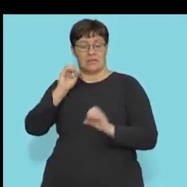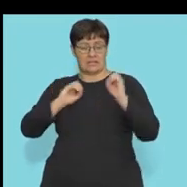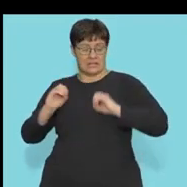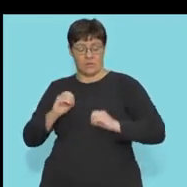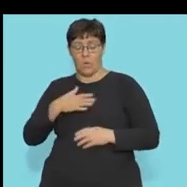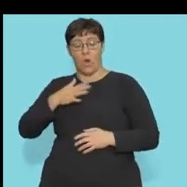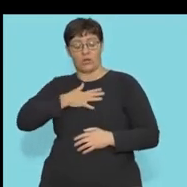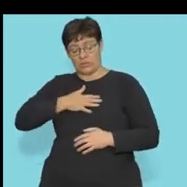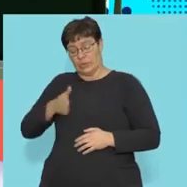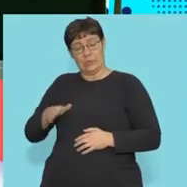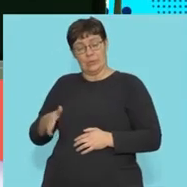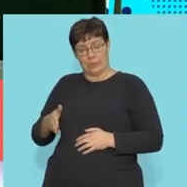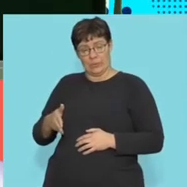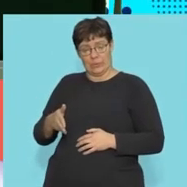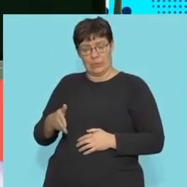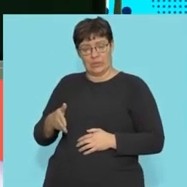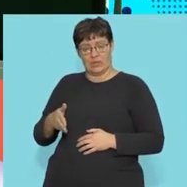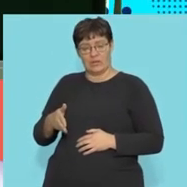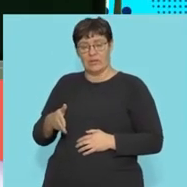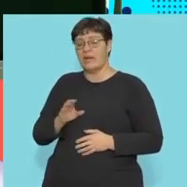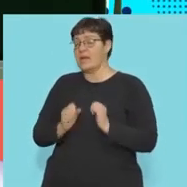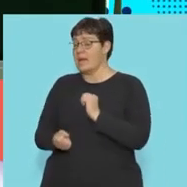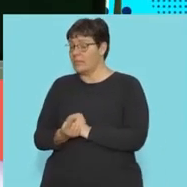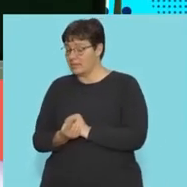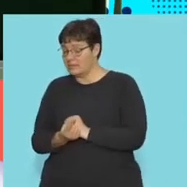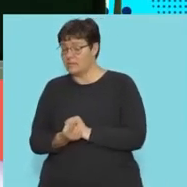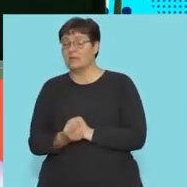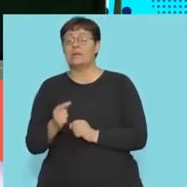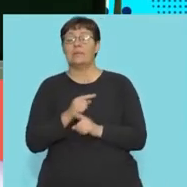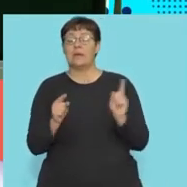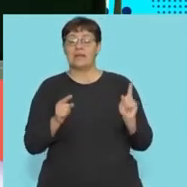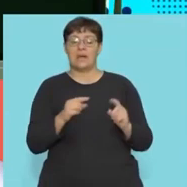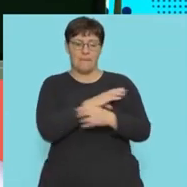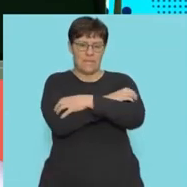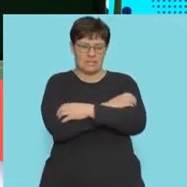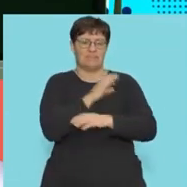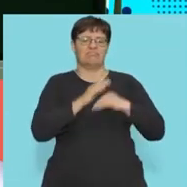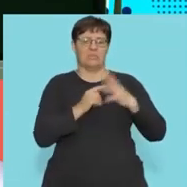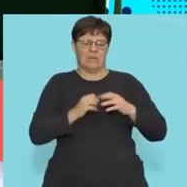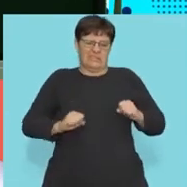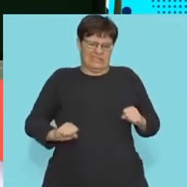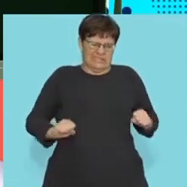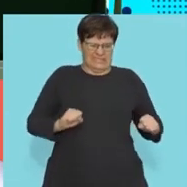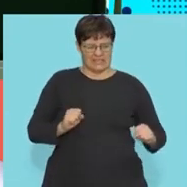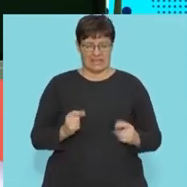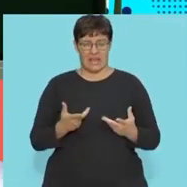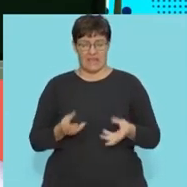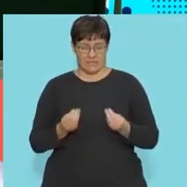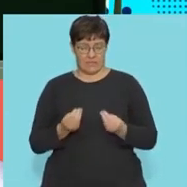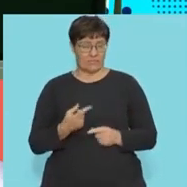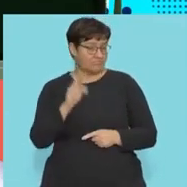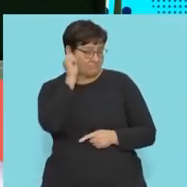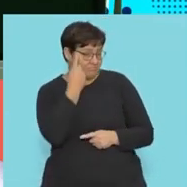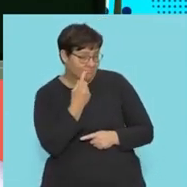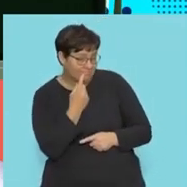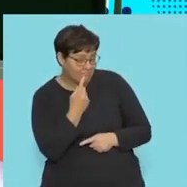the absence of oxygen, respiration does occur, but it builds up in muscles causing stiffness. So I hope that rings